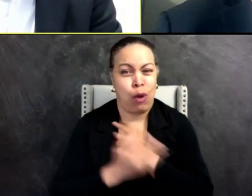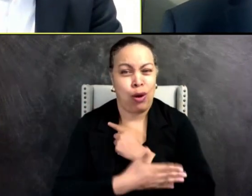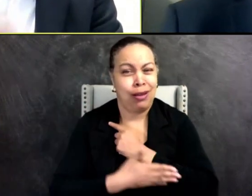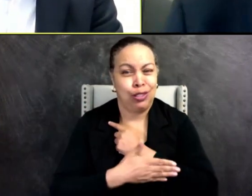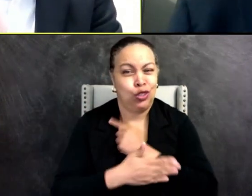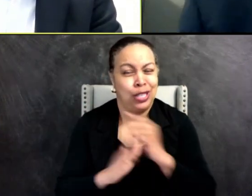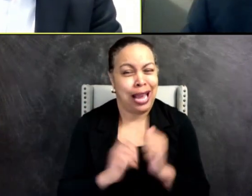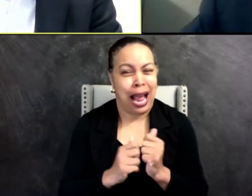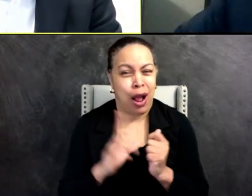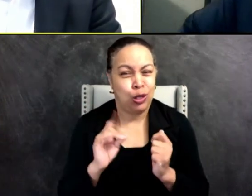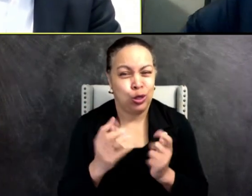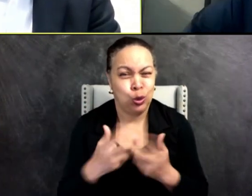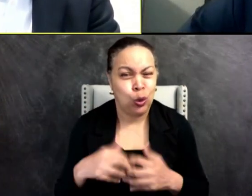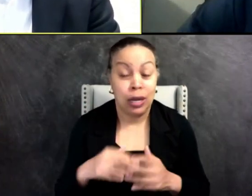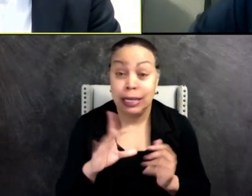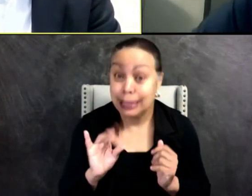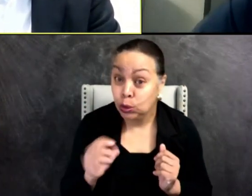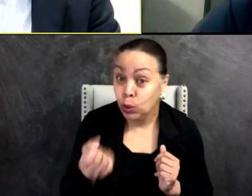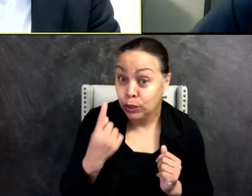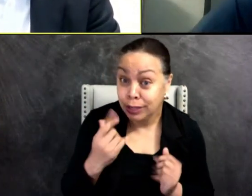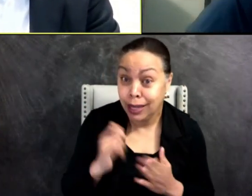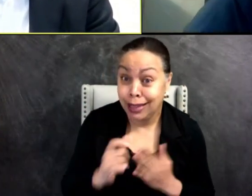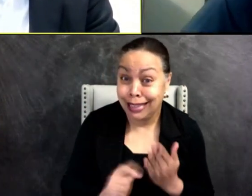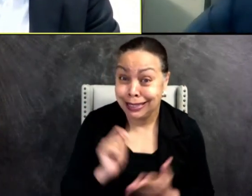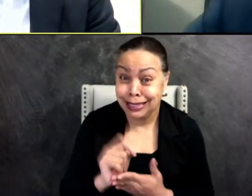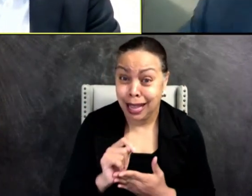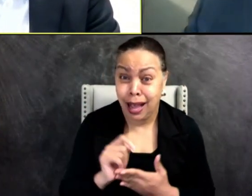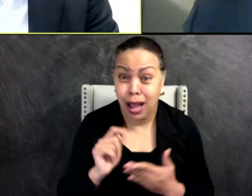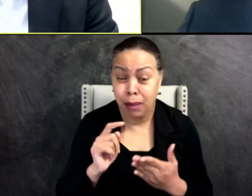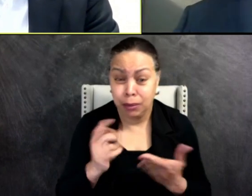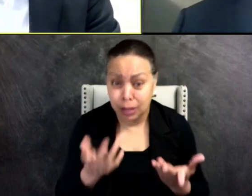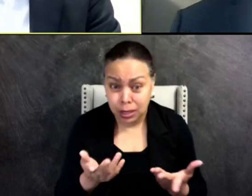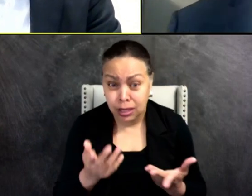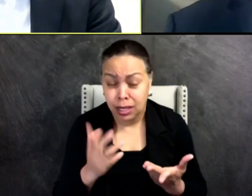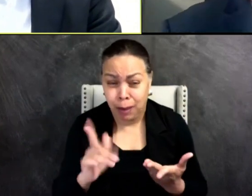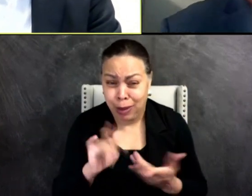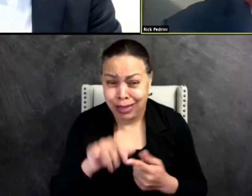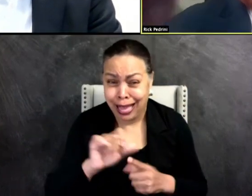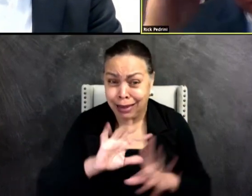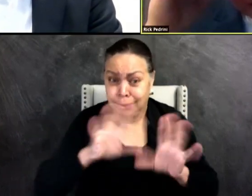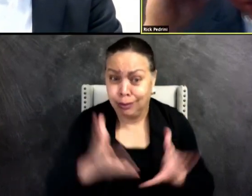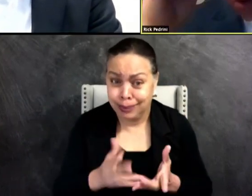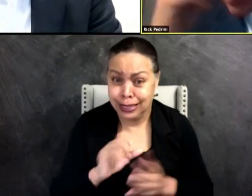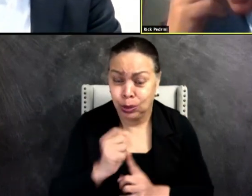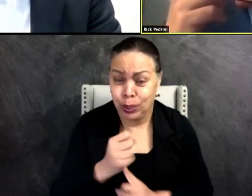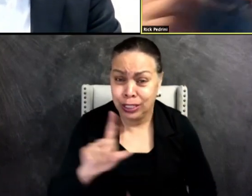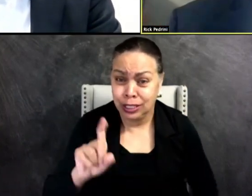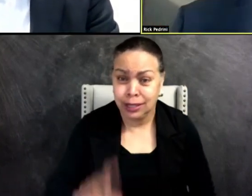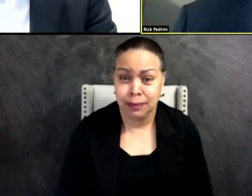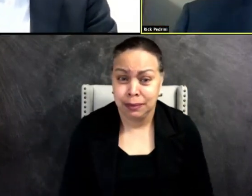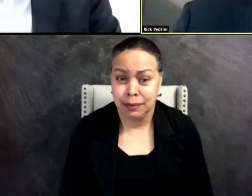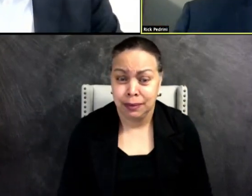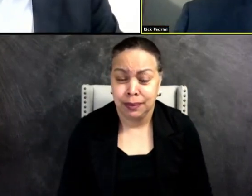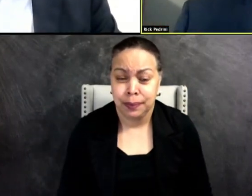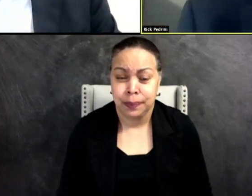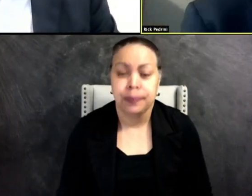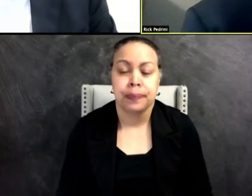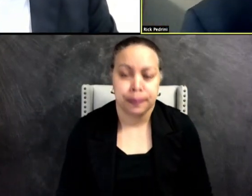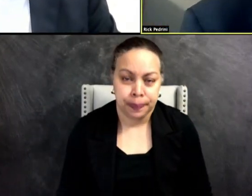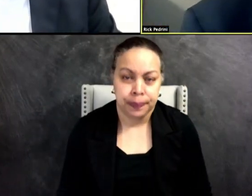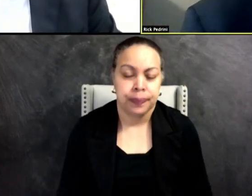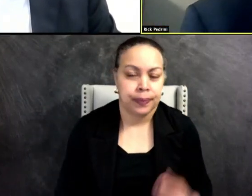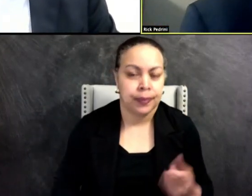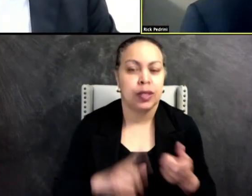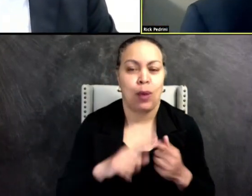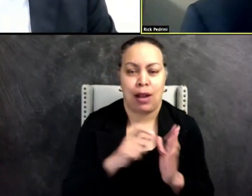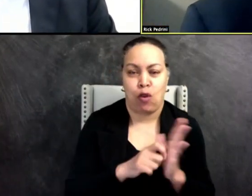did you understand where those calls were coming from? Right. When I wrote that, it was in